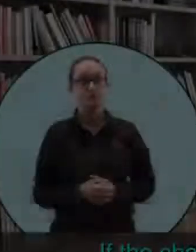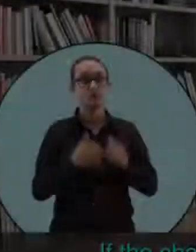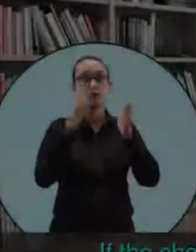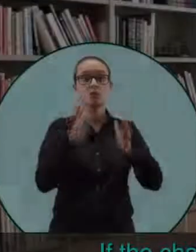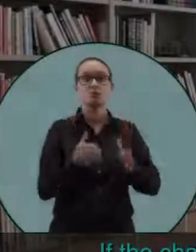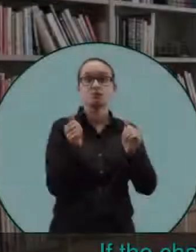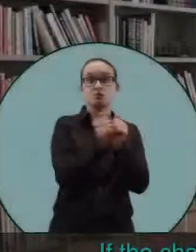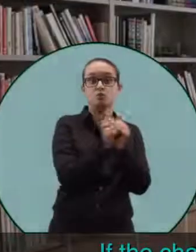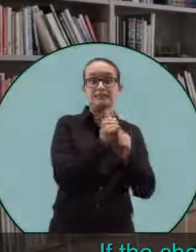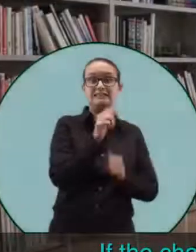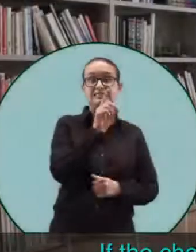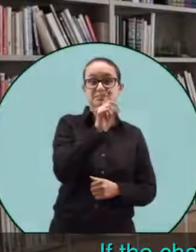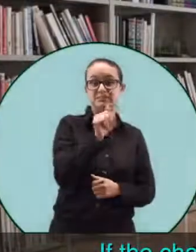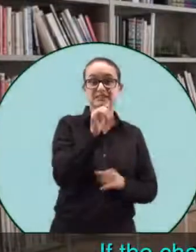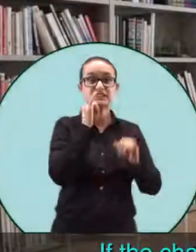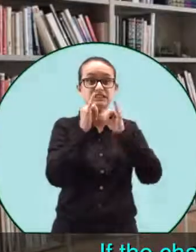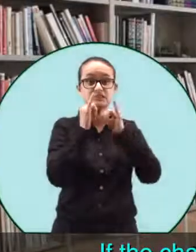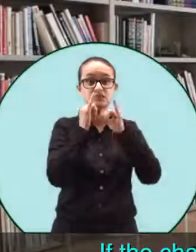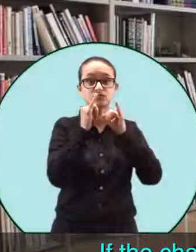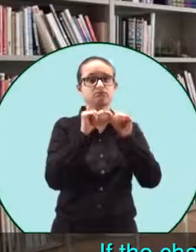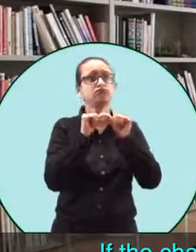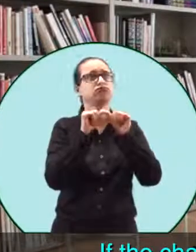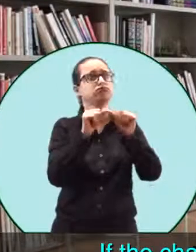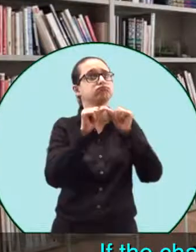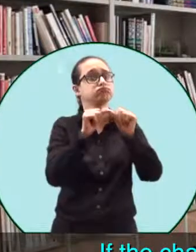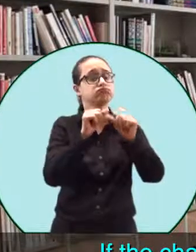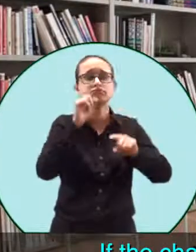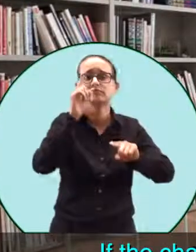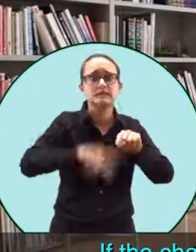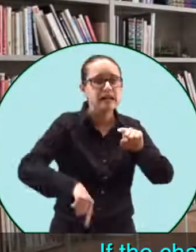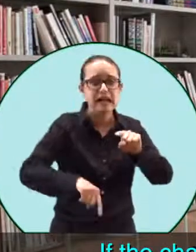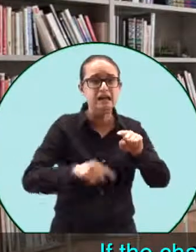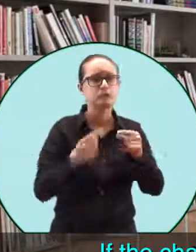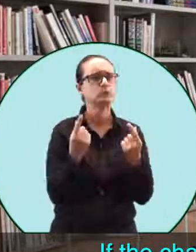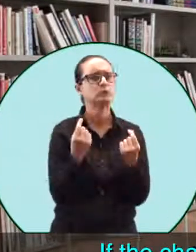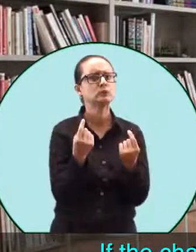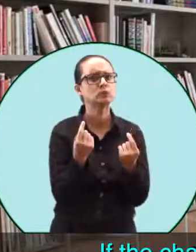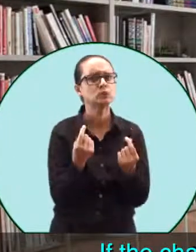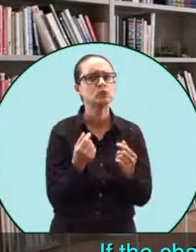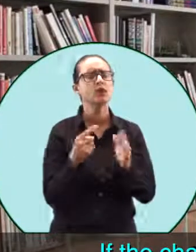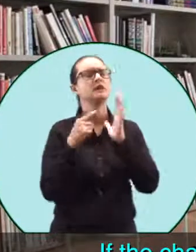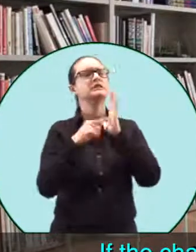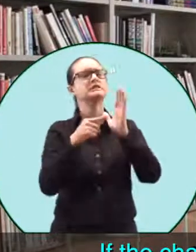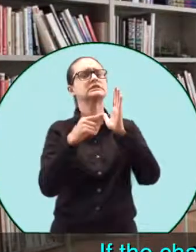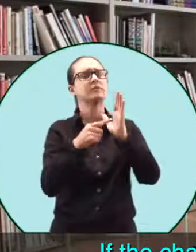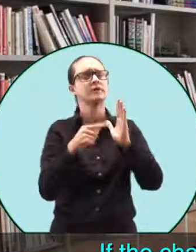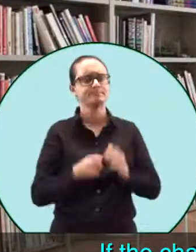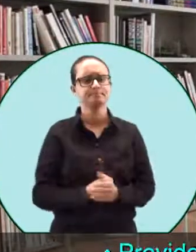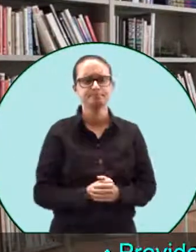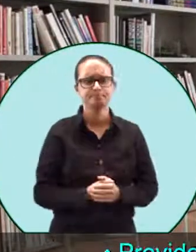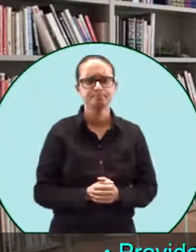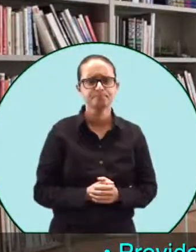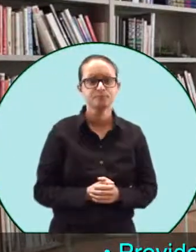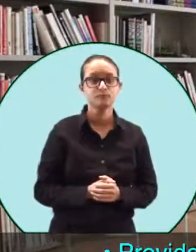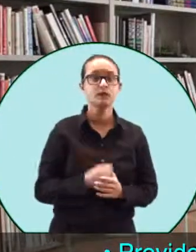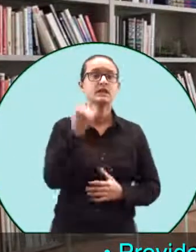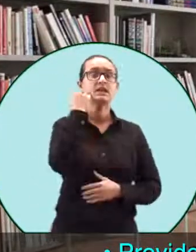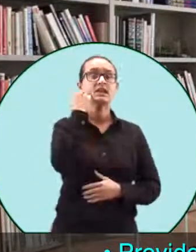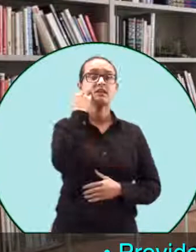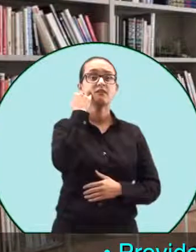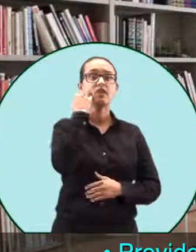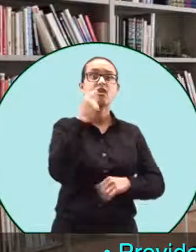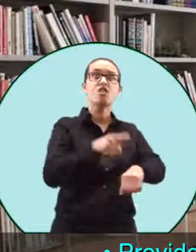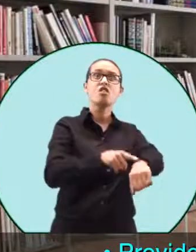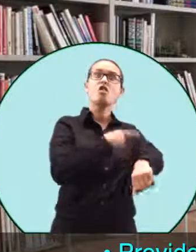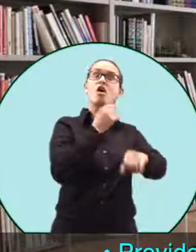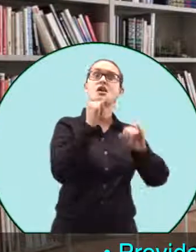So some common accommodations in hiring might be if the challenge for the individual is stamina. You could provide a